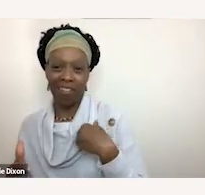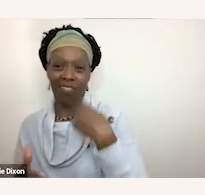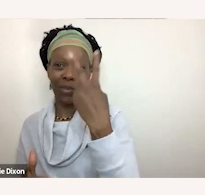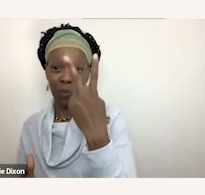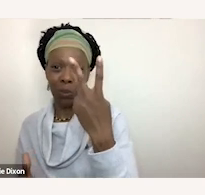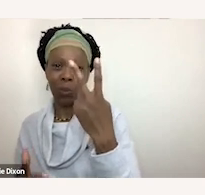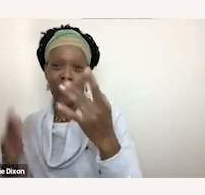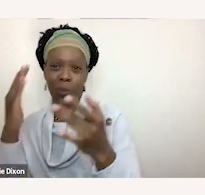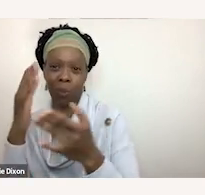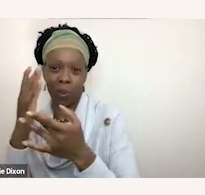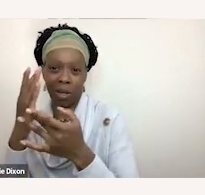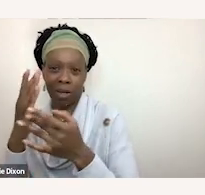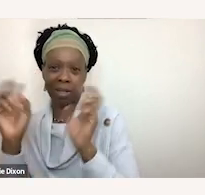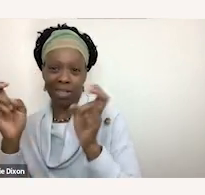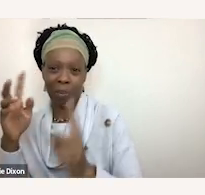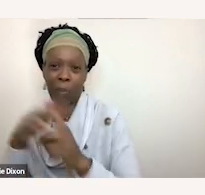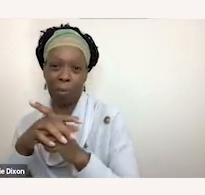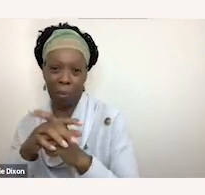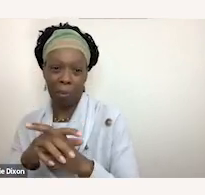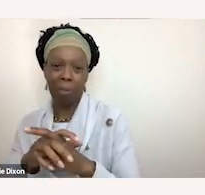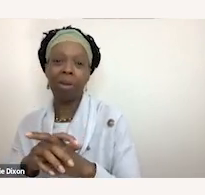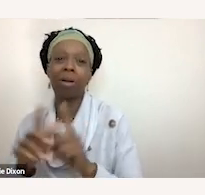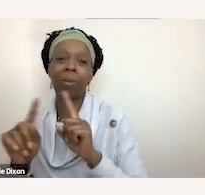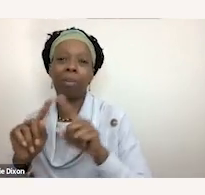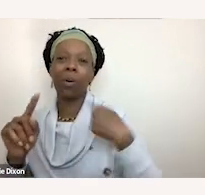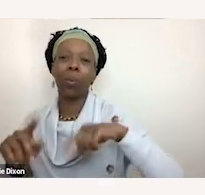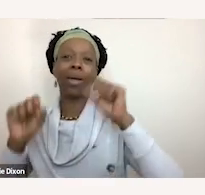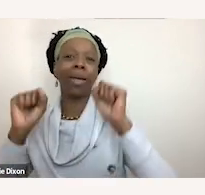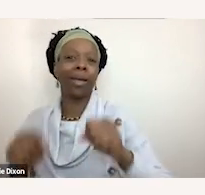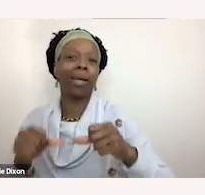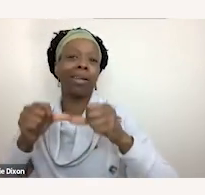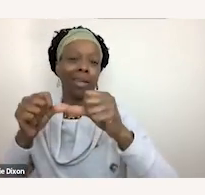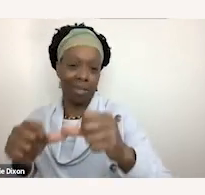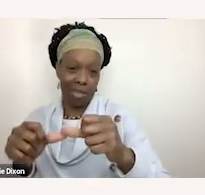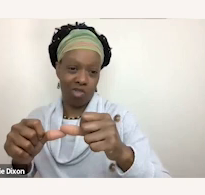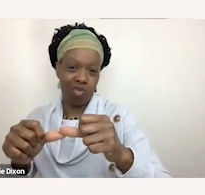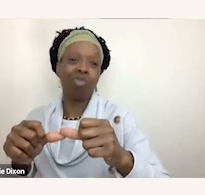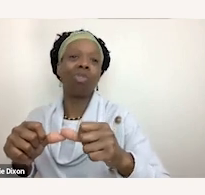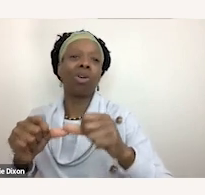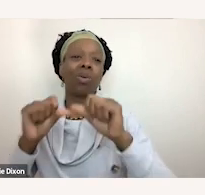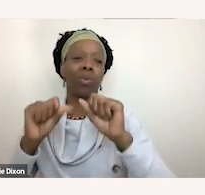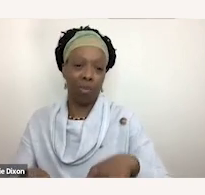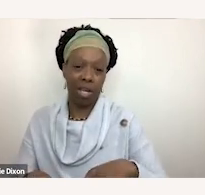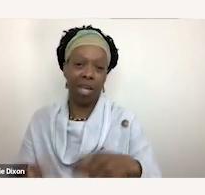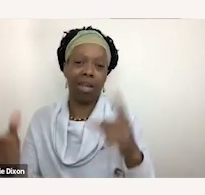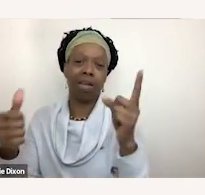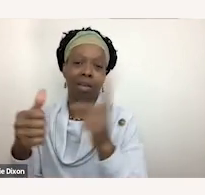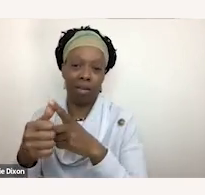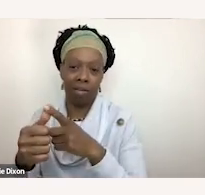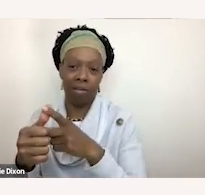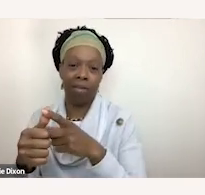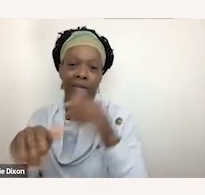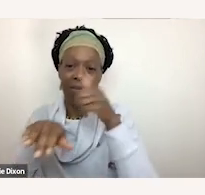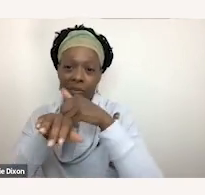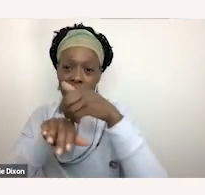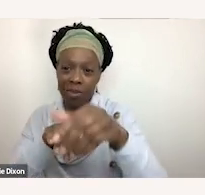but what we can do is we can either send this